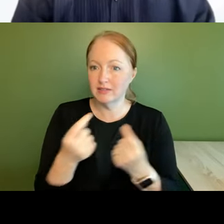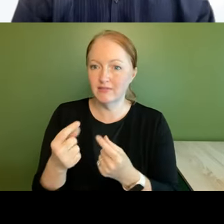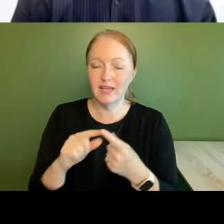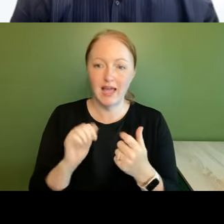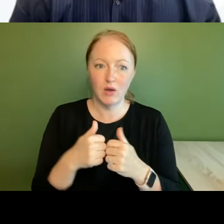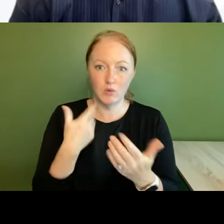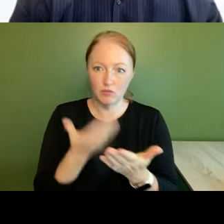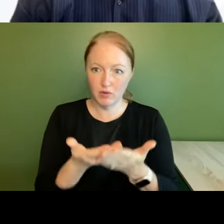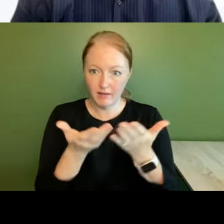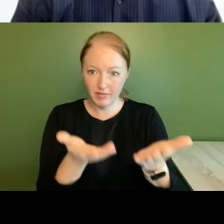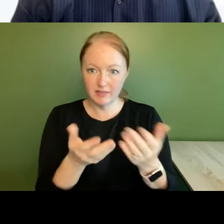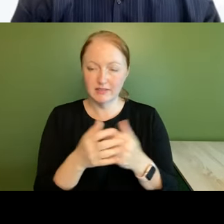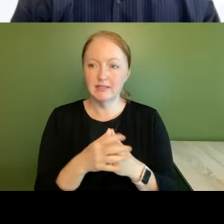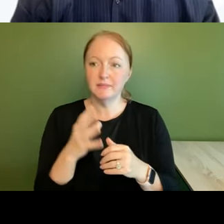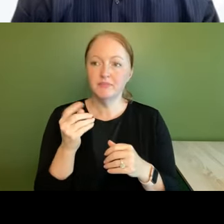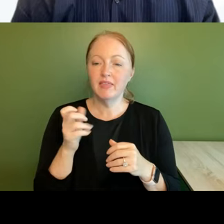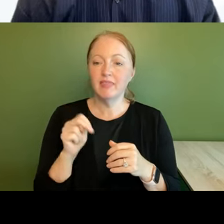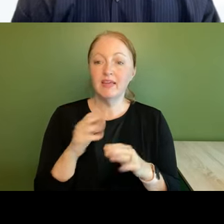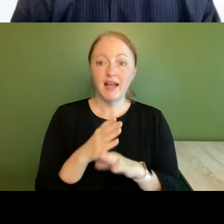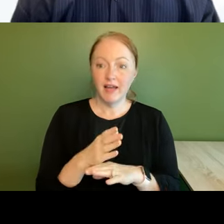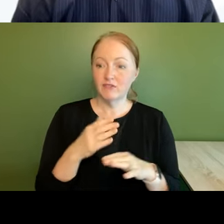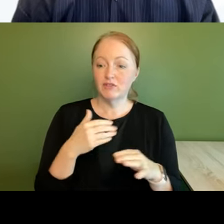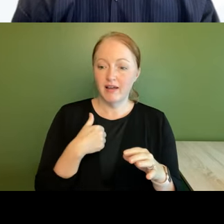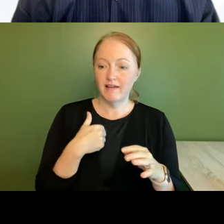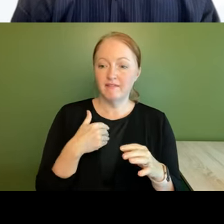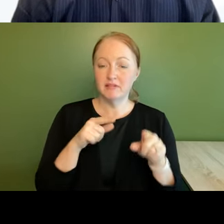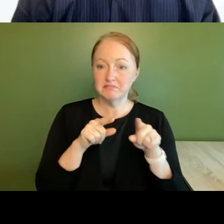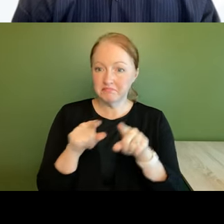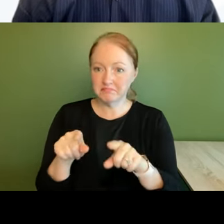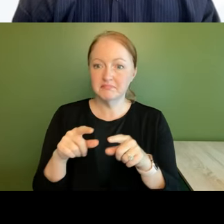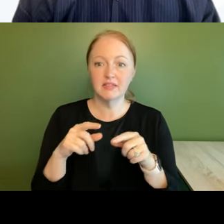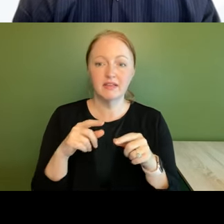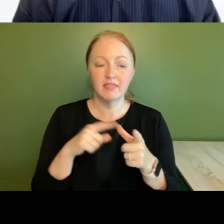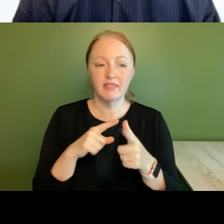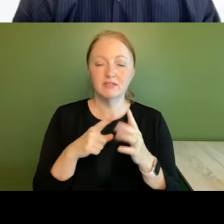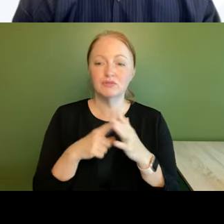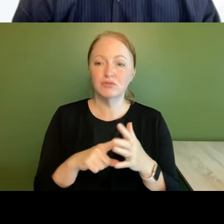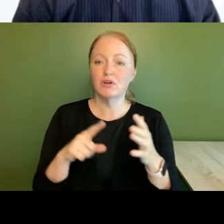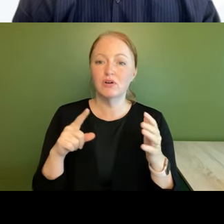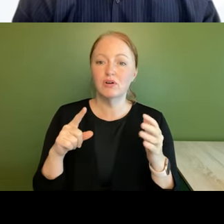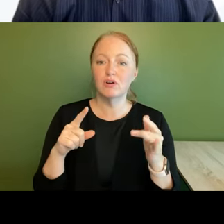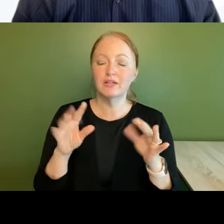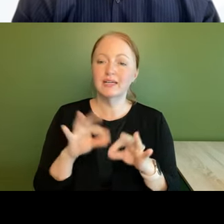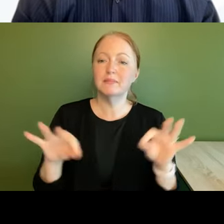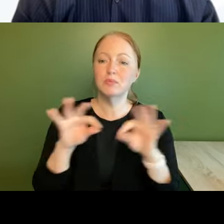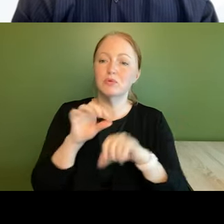to where we are and then once we have some alignment we need to start doing some important work around statewide